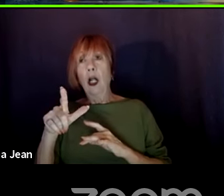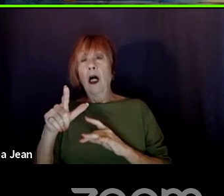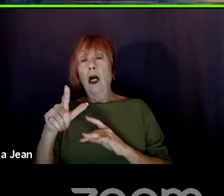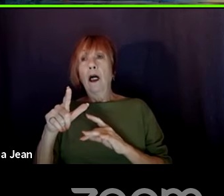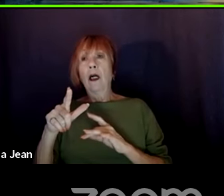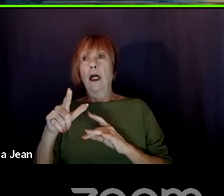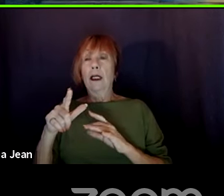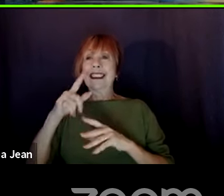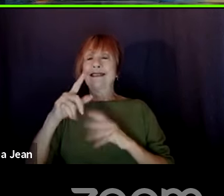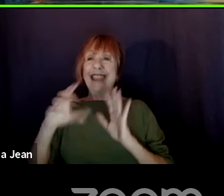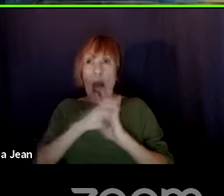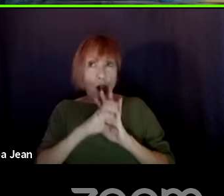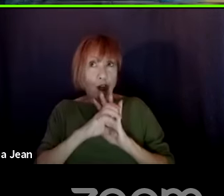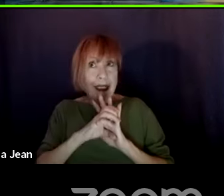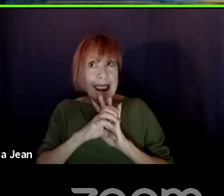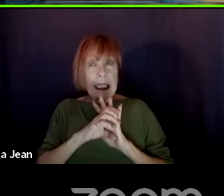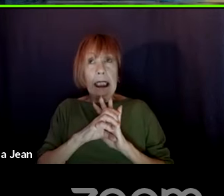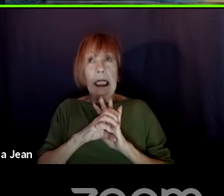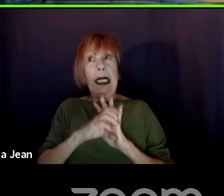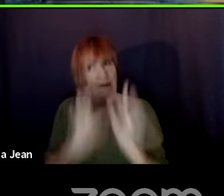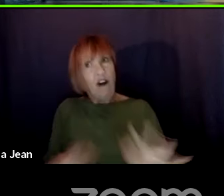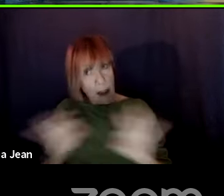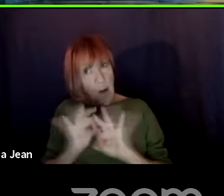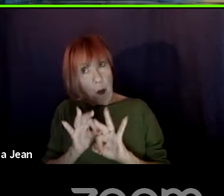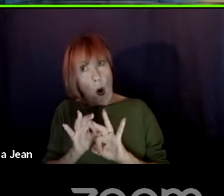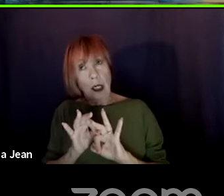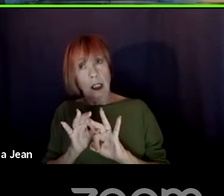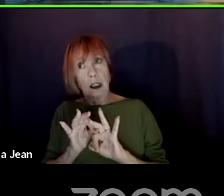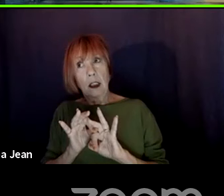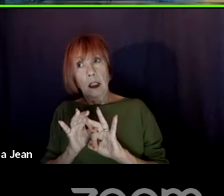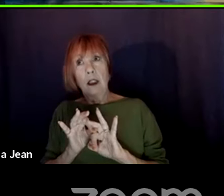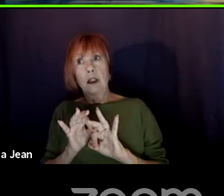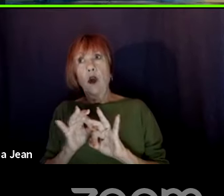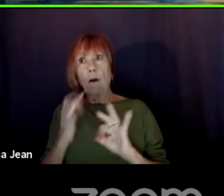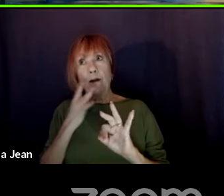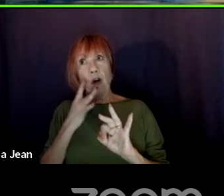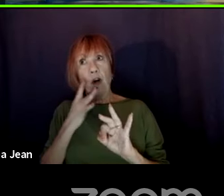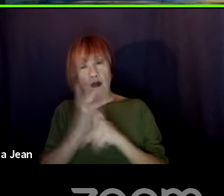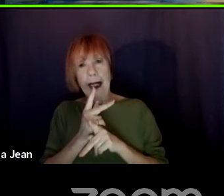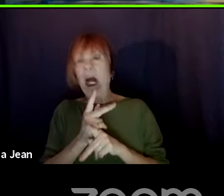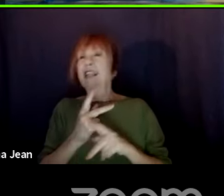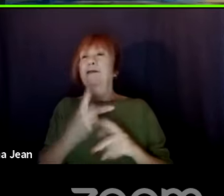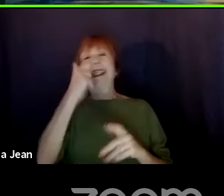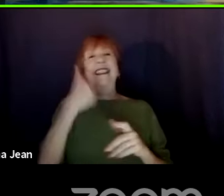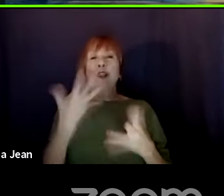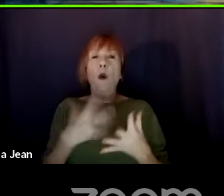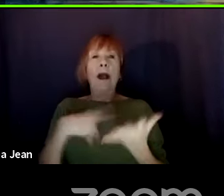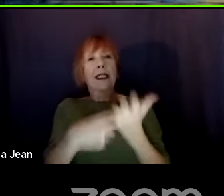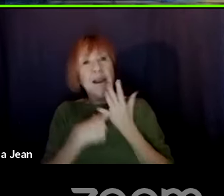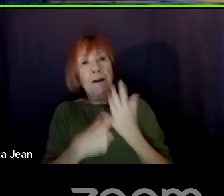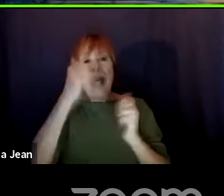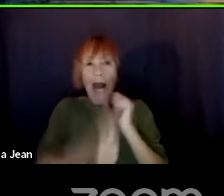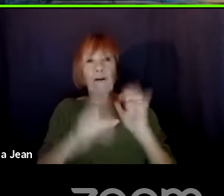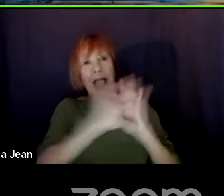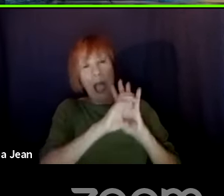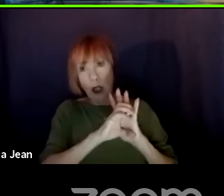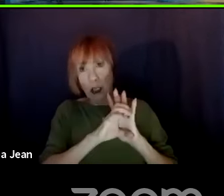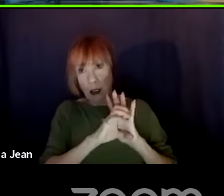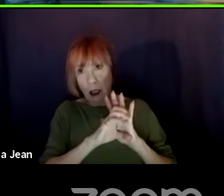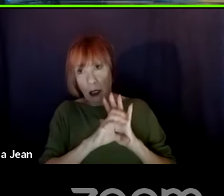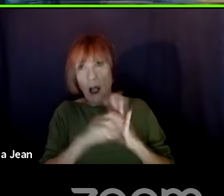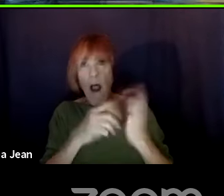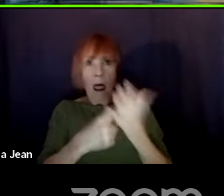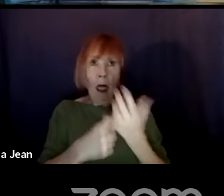don't feel like every time I introduce a character, I want to launch a whole debate on this topic. So I try to put in something that helps people just read on knowing what my